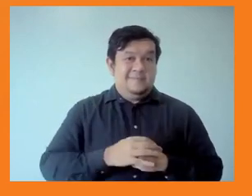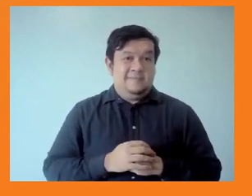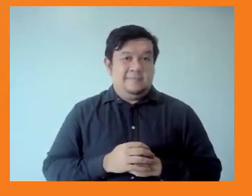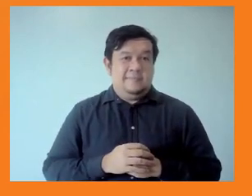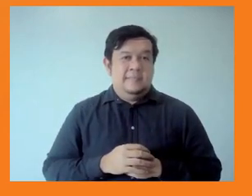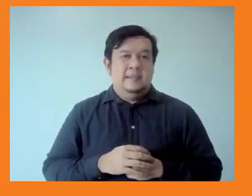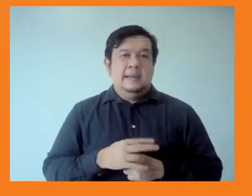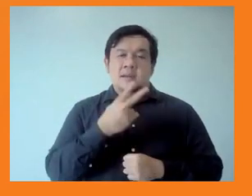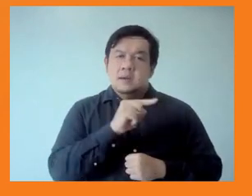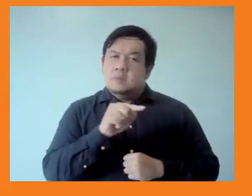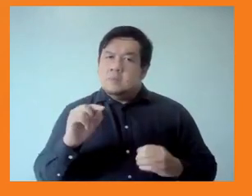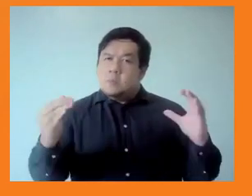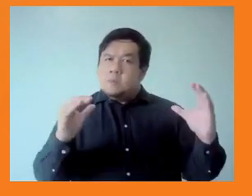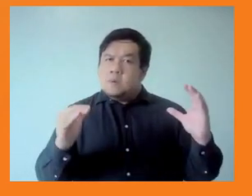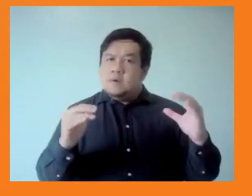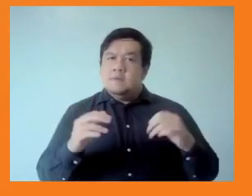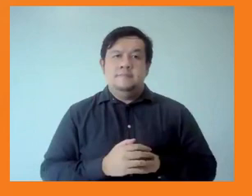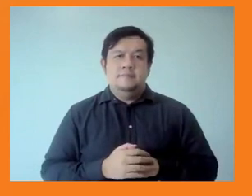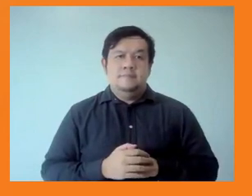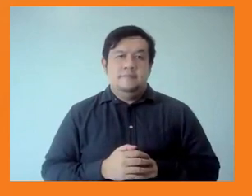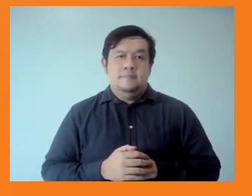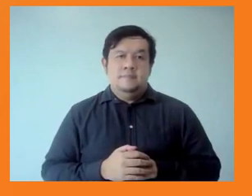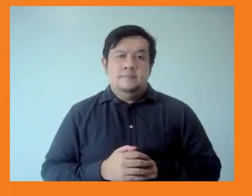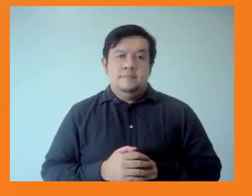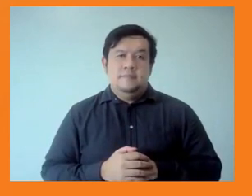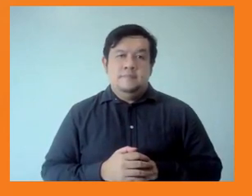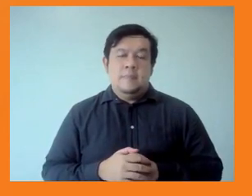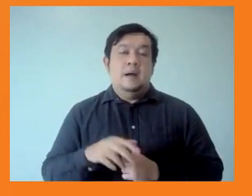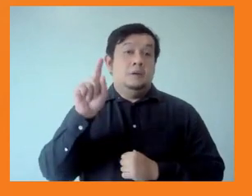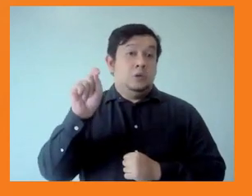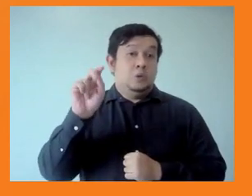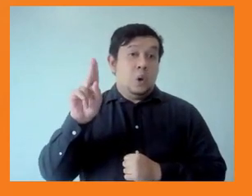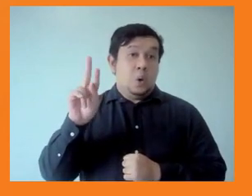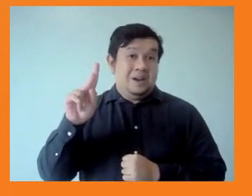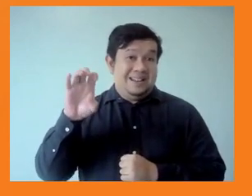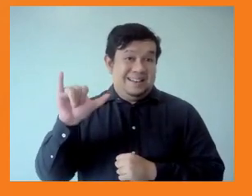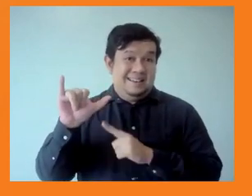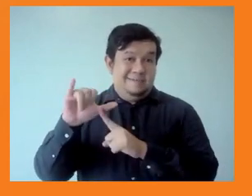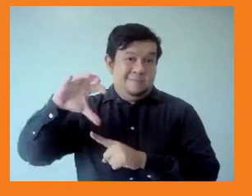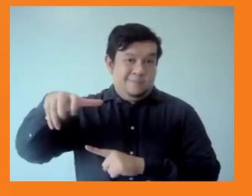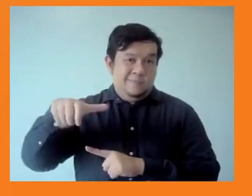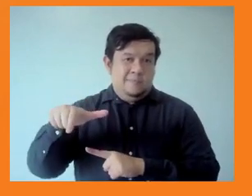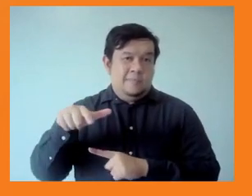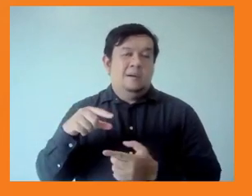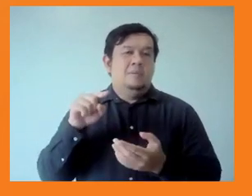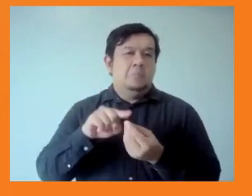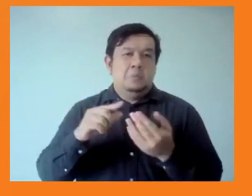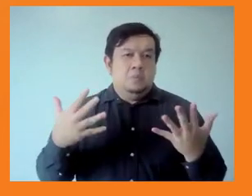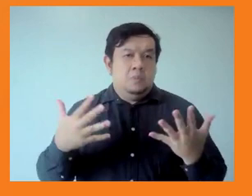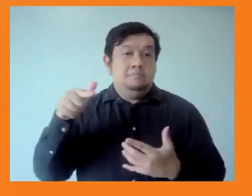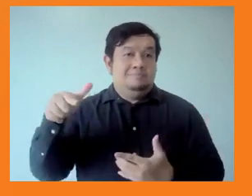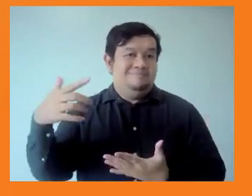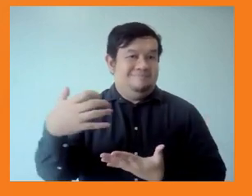1966, three decades later, where he says gross national product counts air pollution and cigarette advertising and